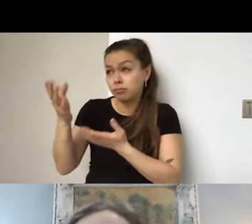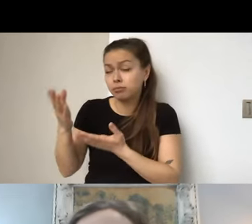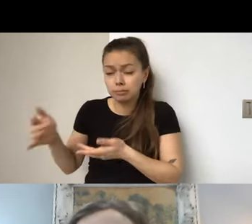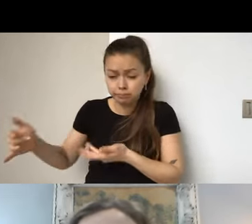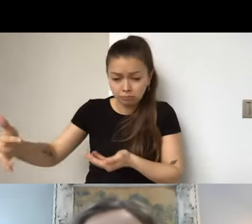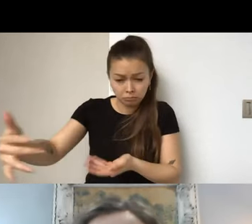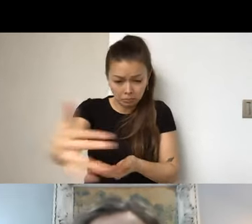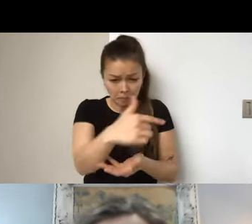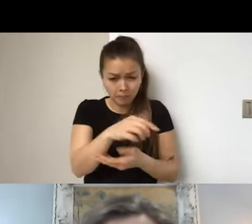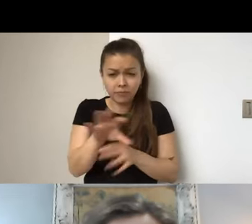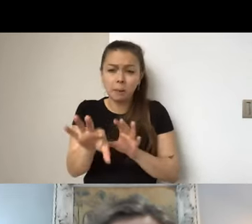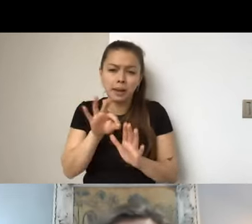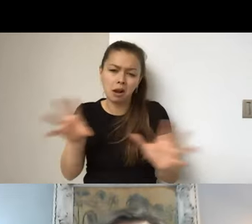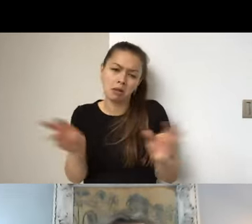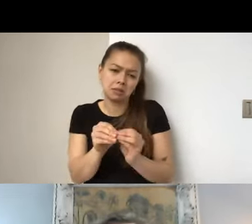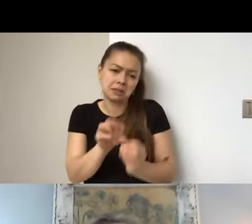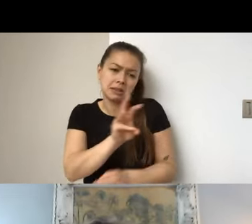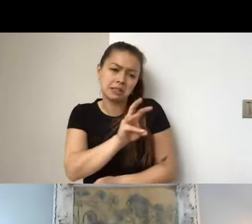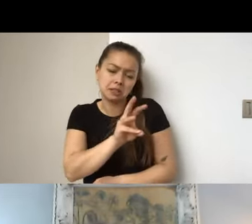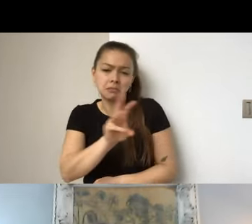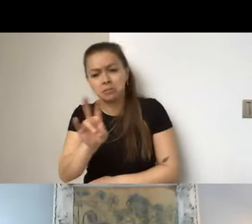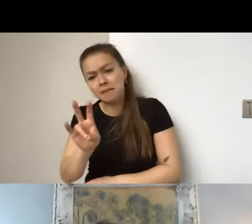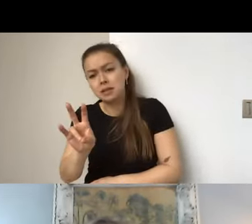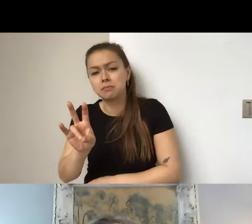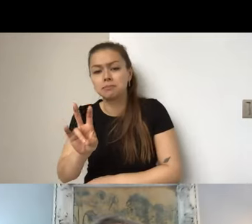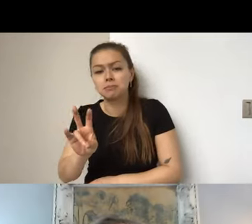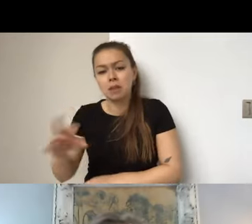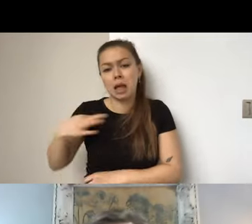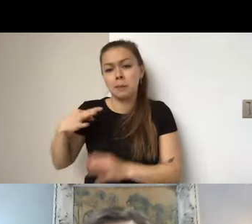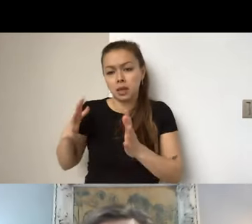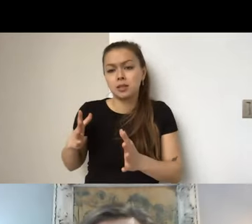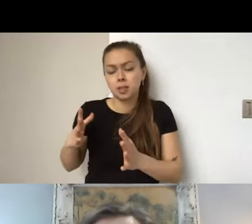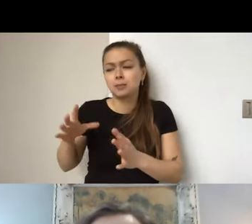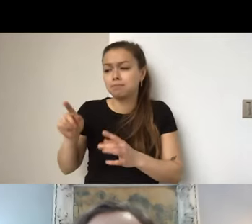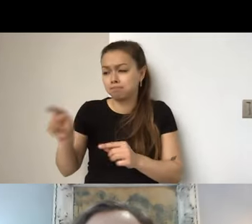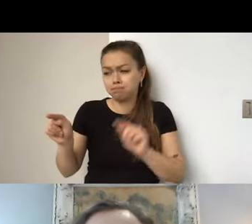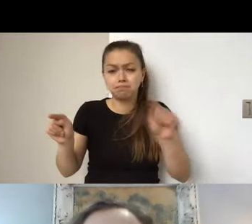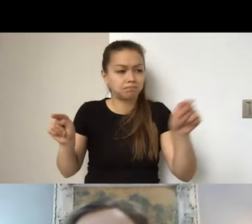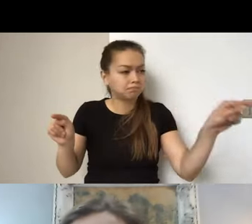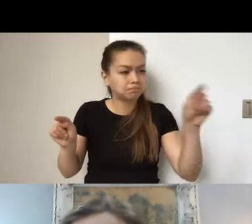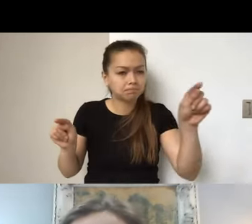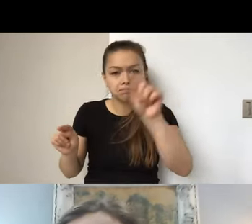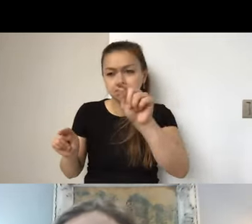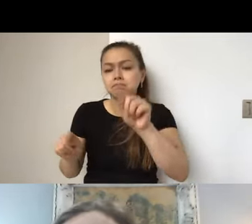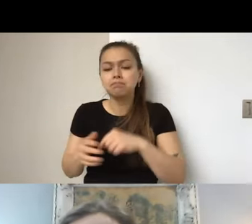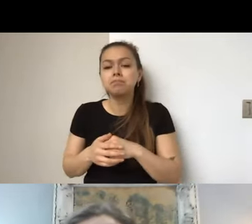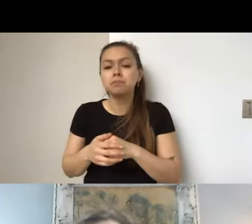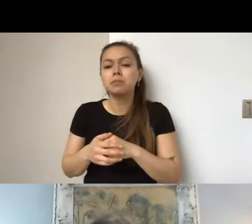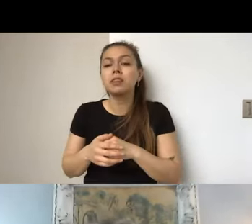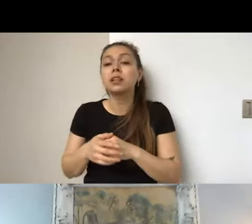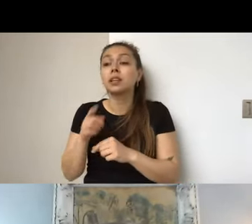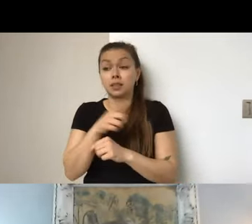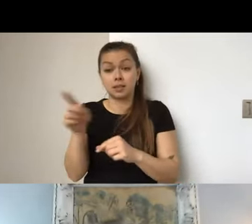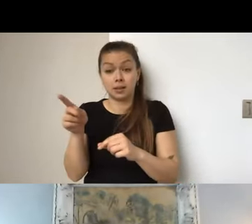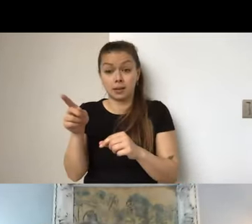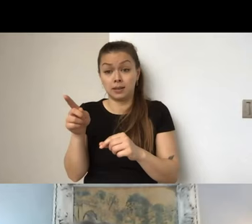between six or seven, um, applicants, uh, to participate and successful applicants will have access